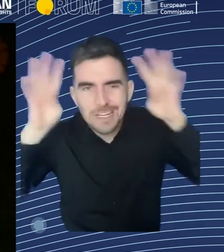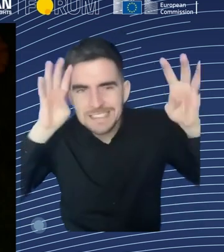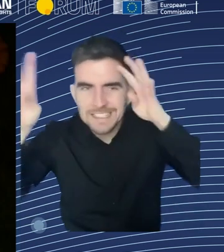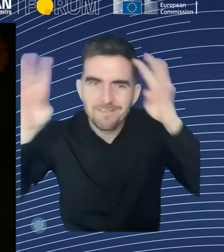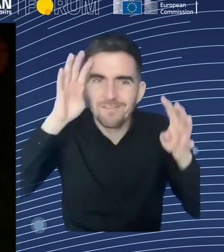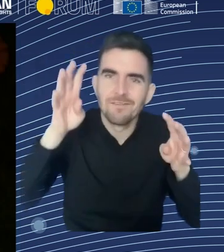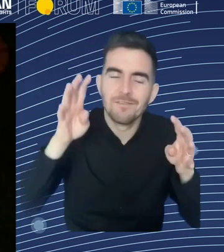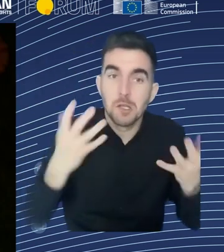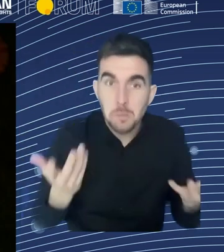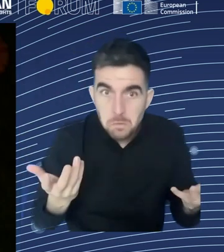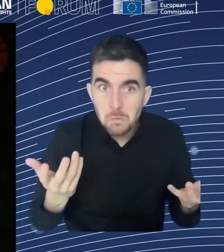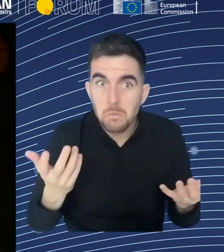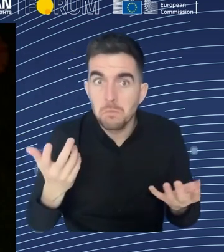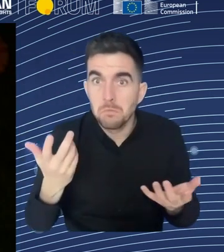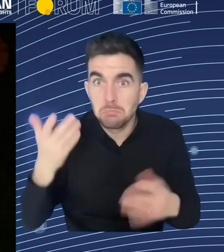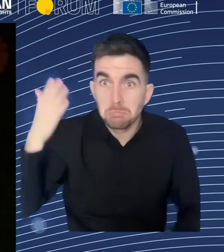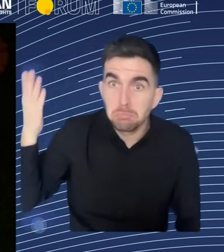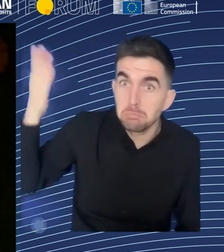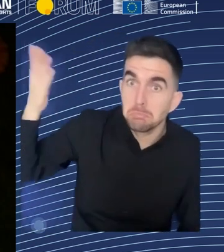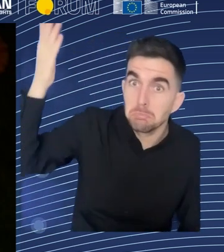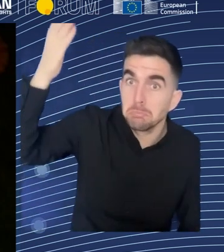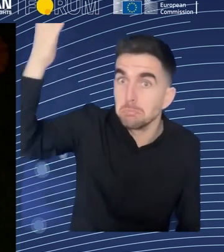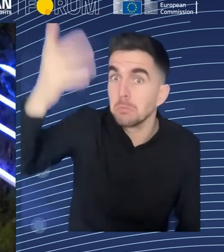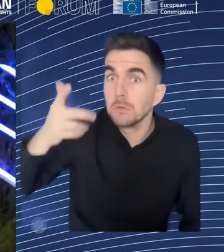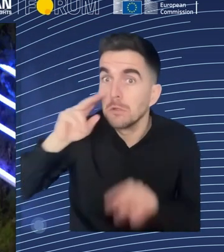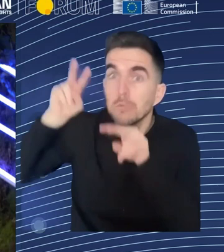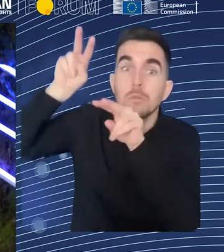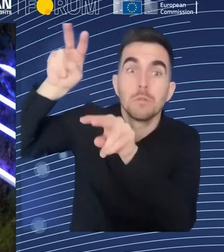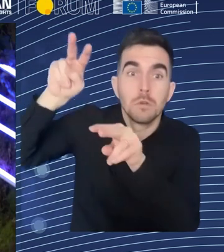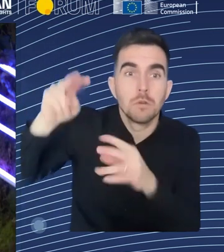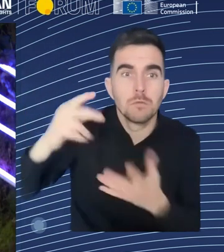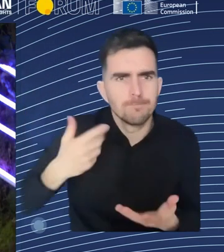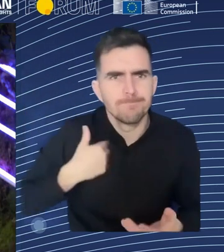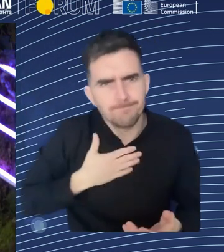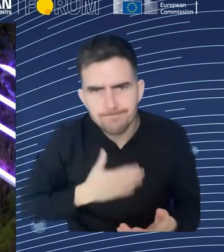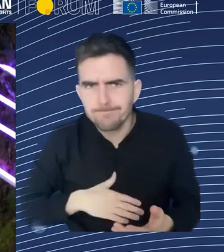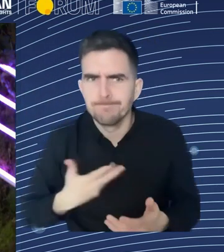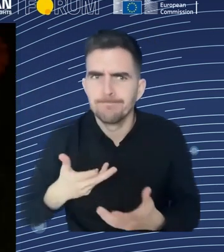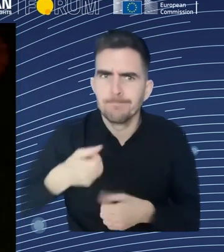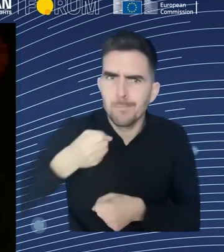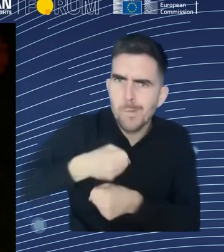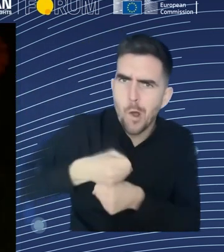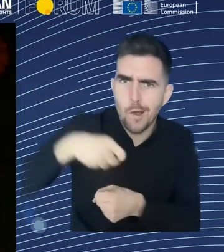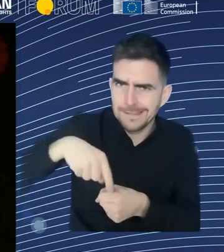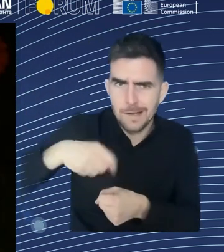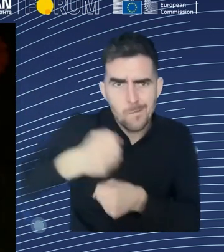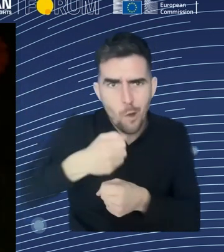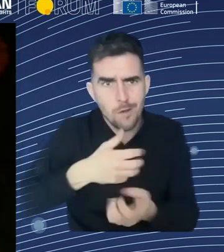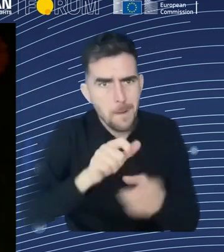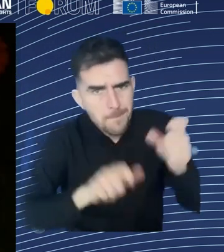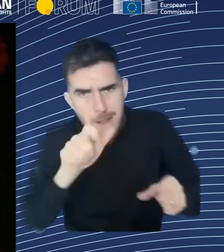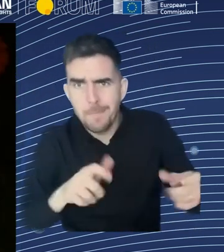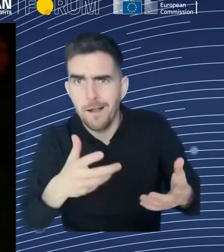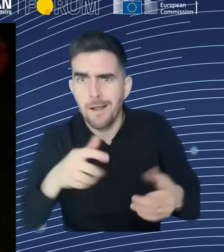coming from the workplace, you know, from the interaction of differences, you know, of people that have different opinion that can, you know, critical